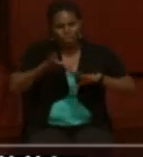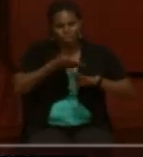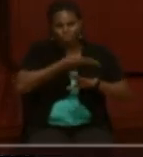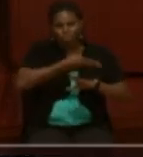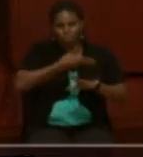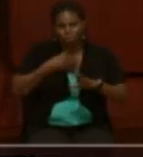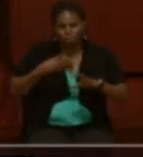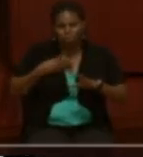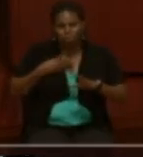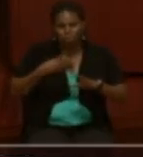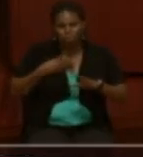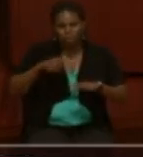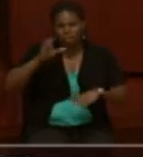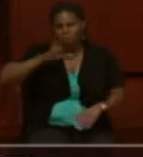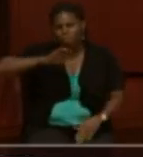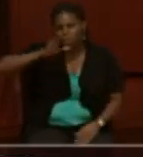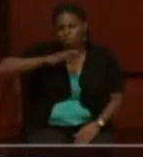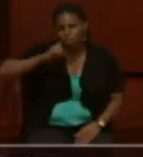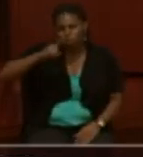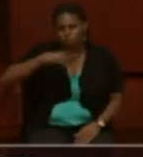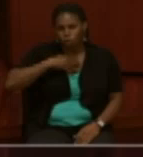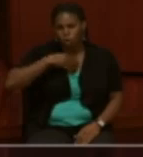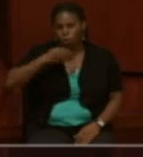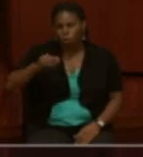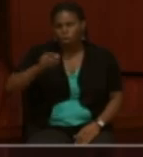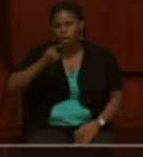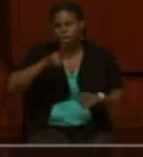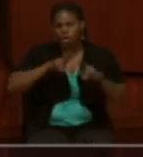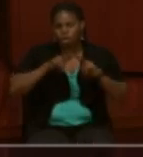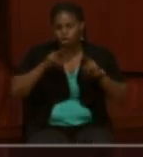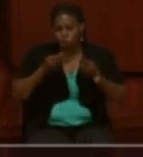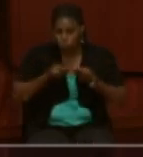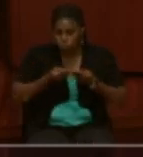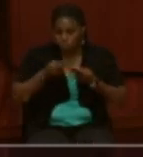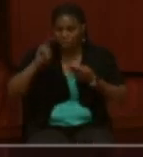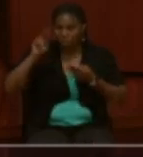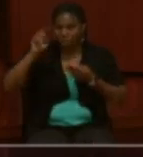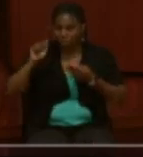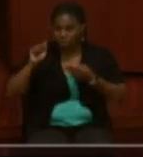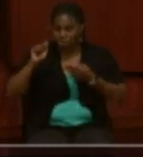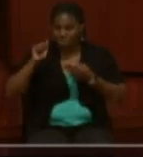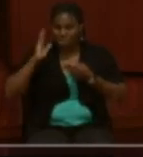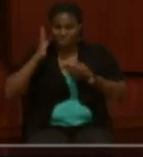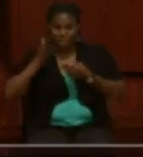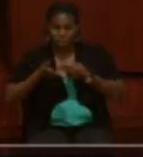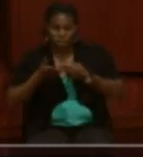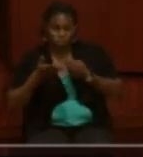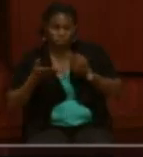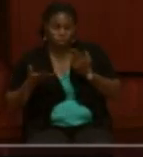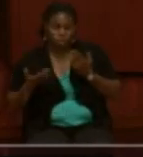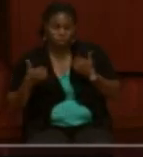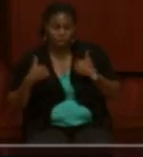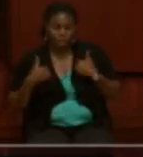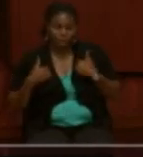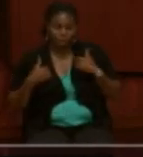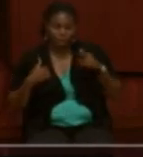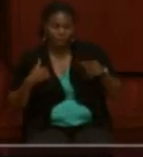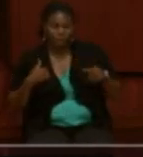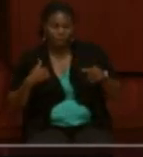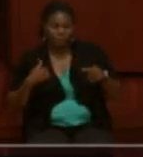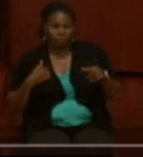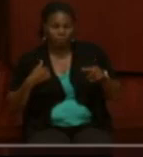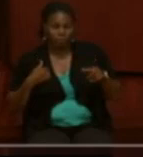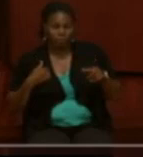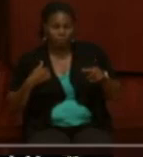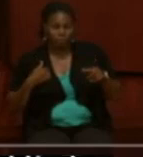they were looking for white Union veterans who would then populate the US color troop units as